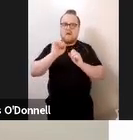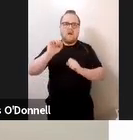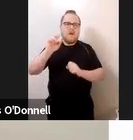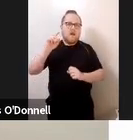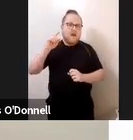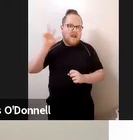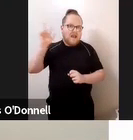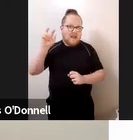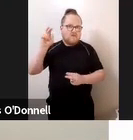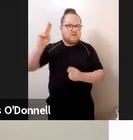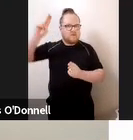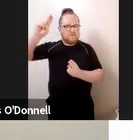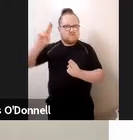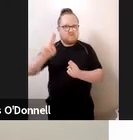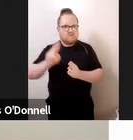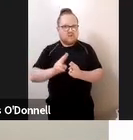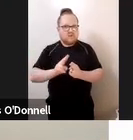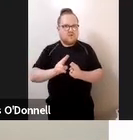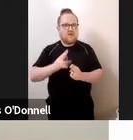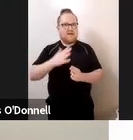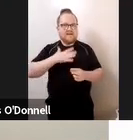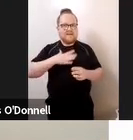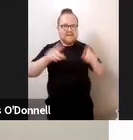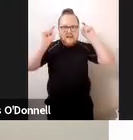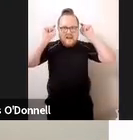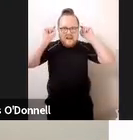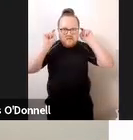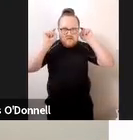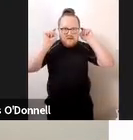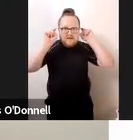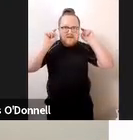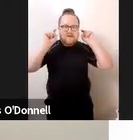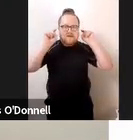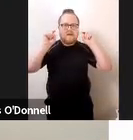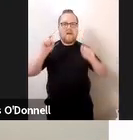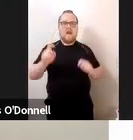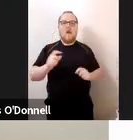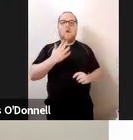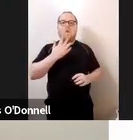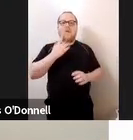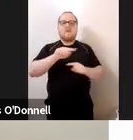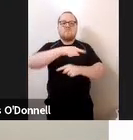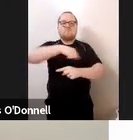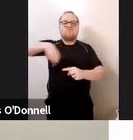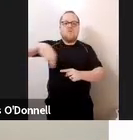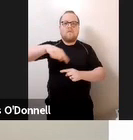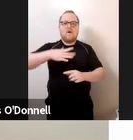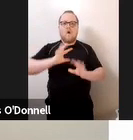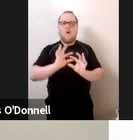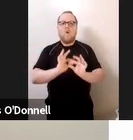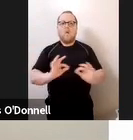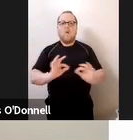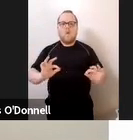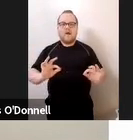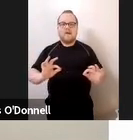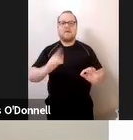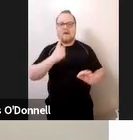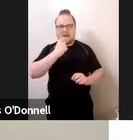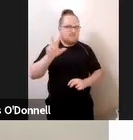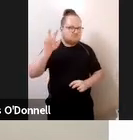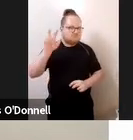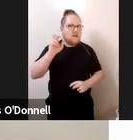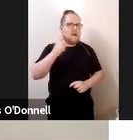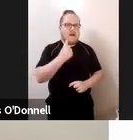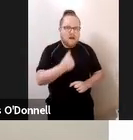she needs to be in a quiet room to hear clear speech is dora deaf blind